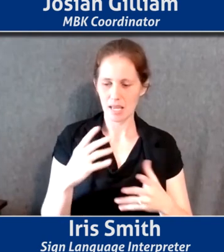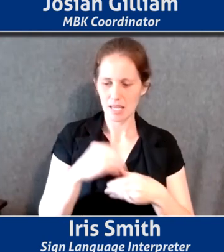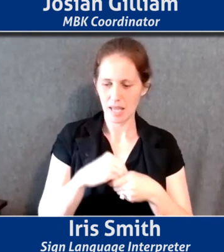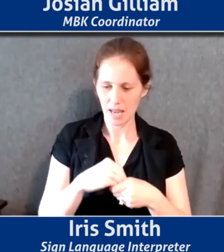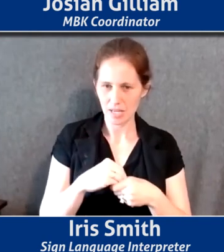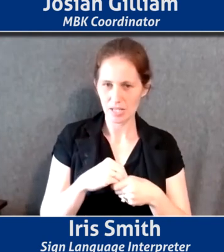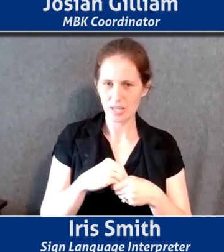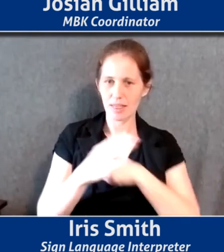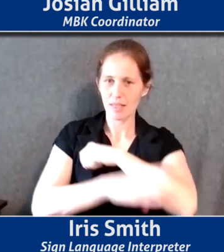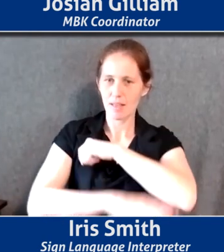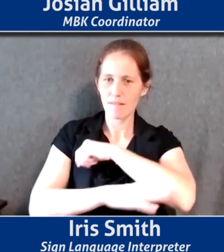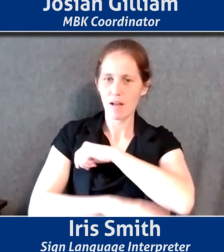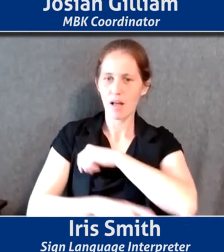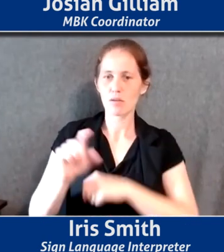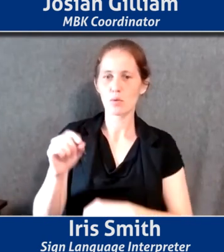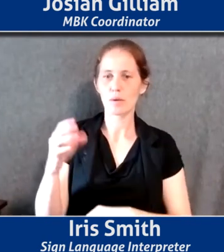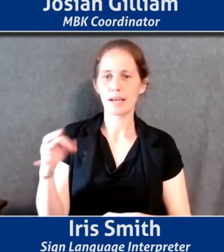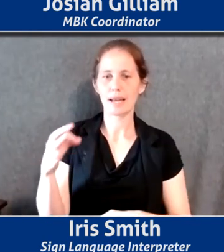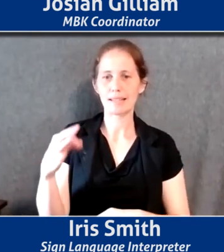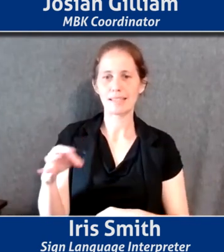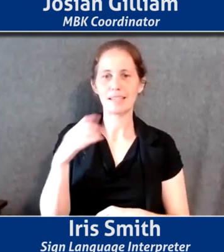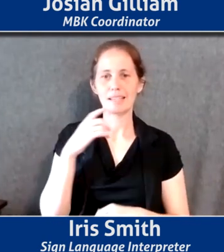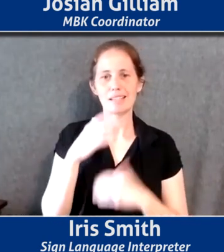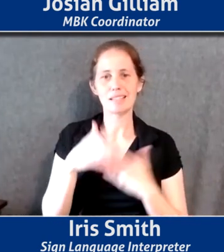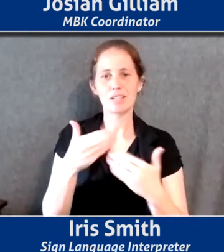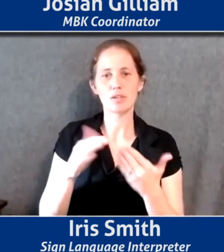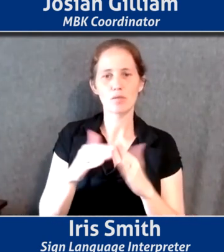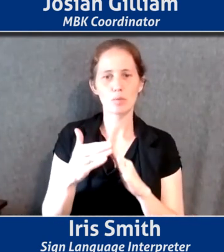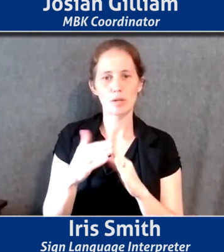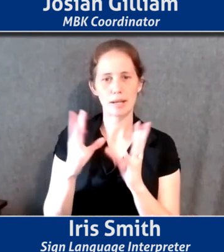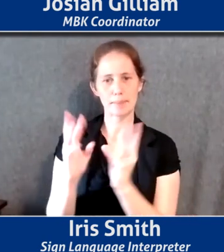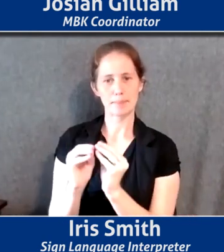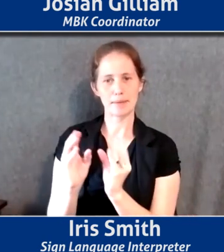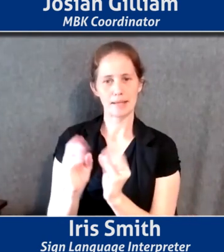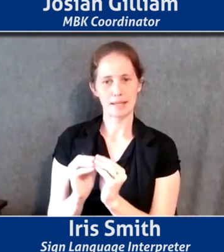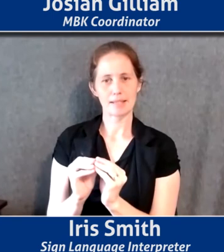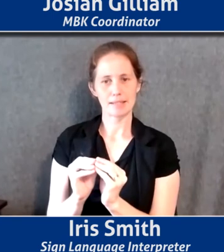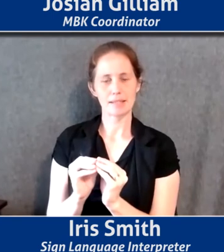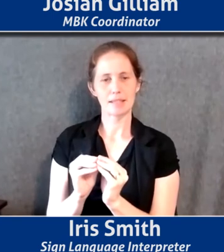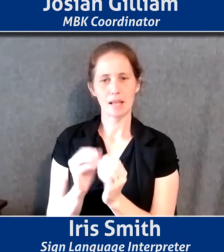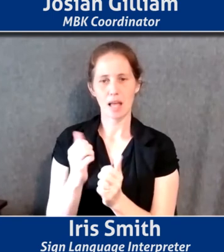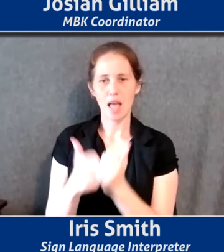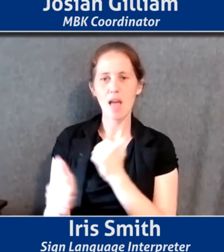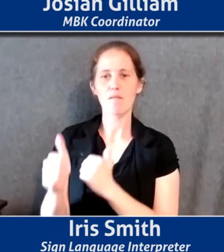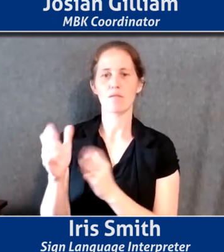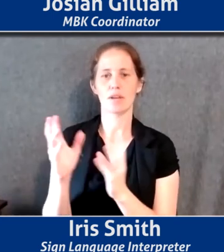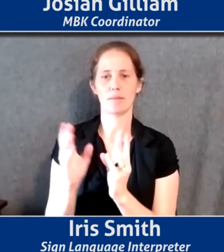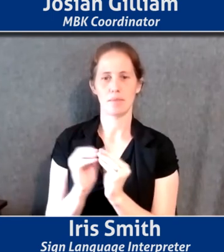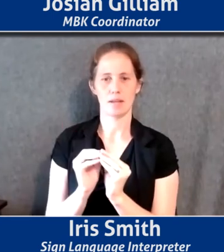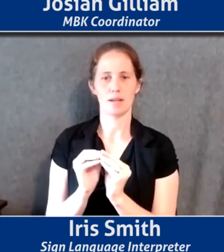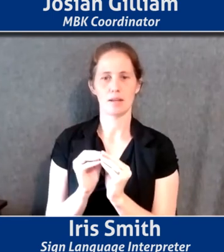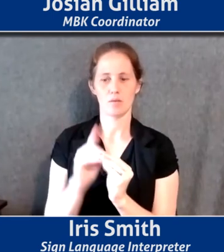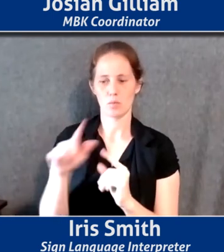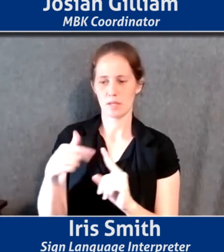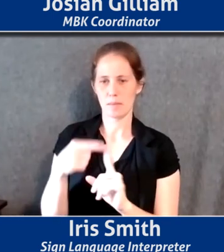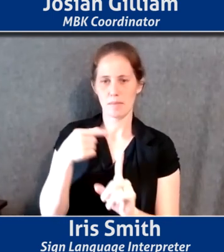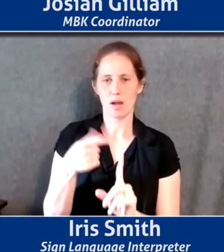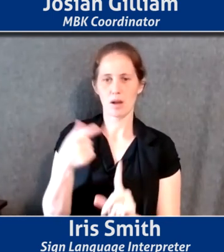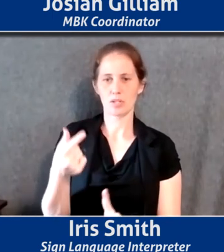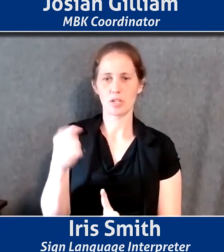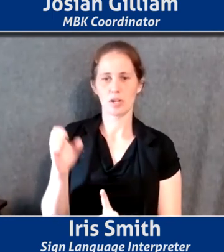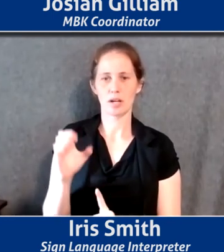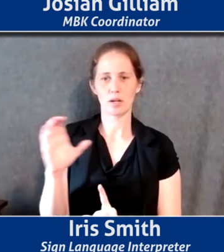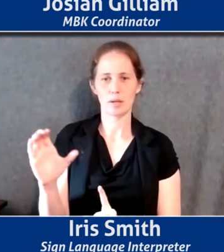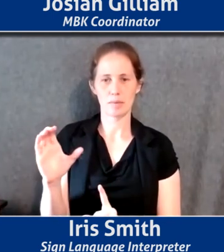fall of 2019, um, in a series of community meetings. Um, and every meeting, um, was about the gender equity commission,